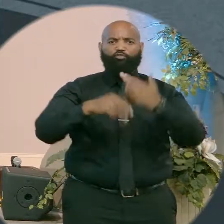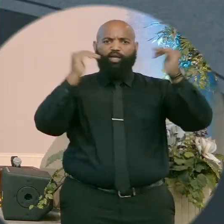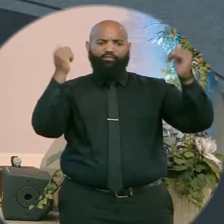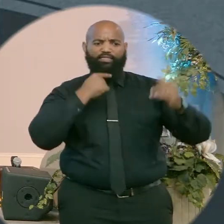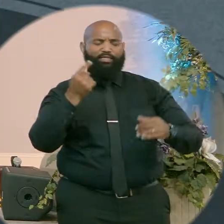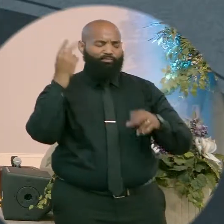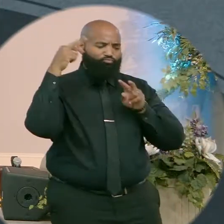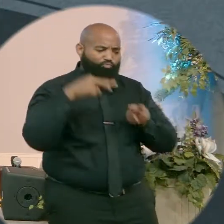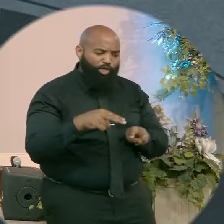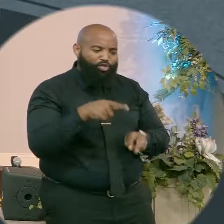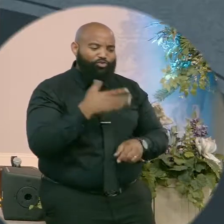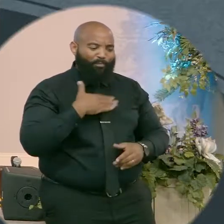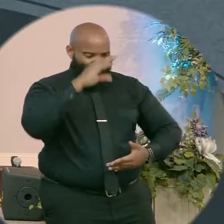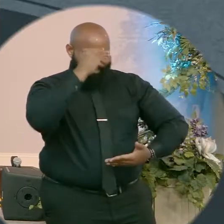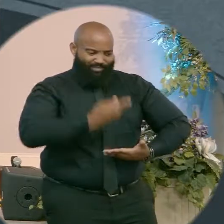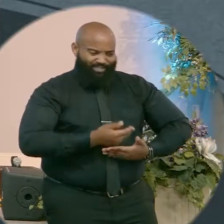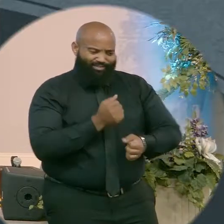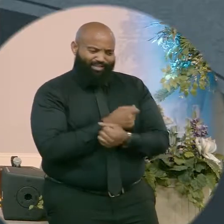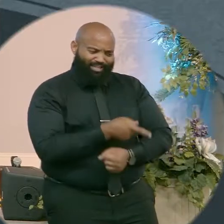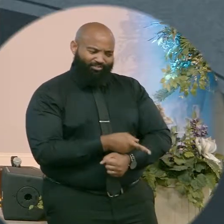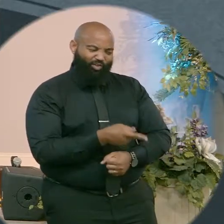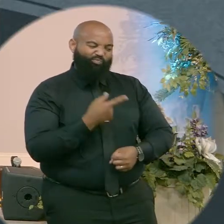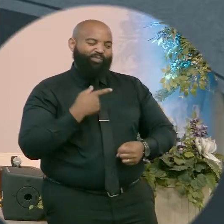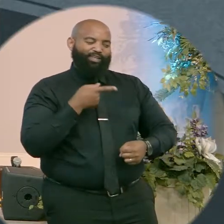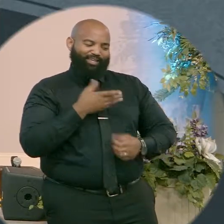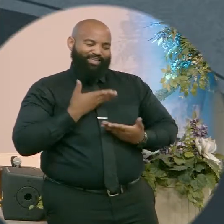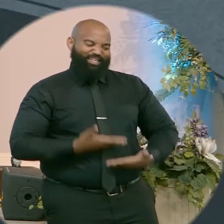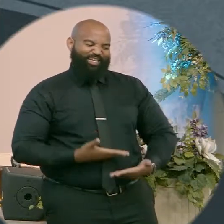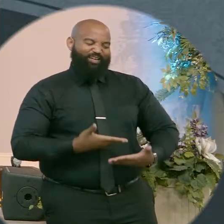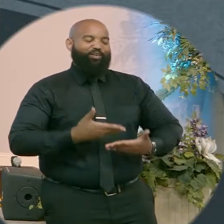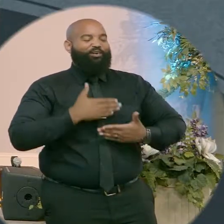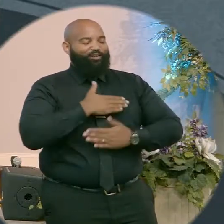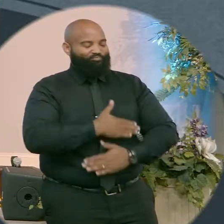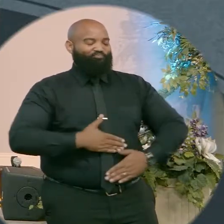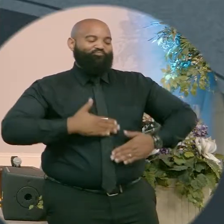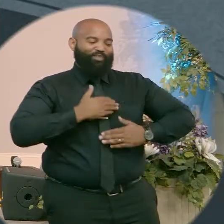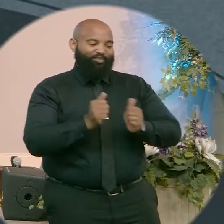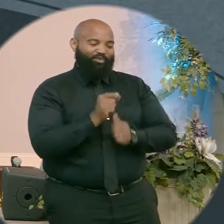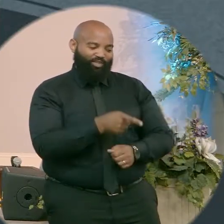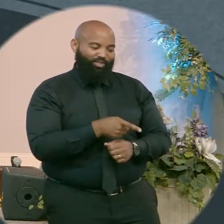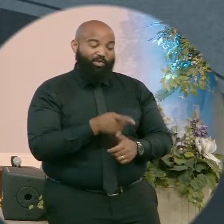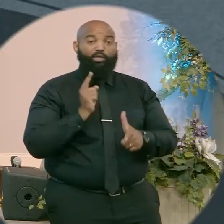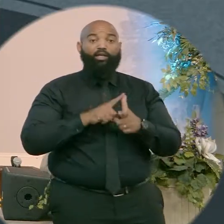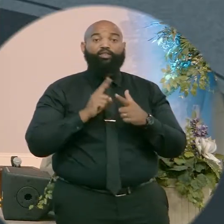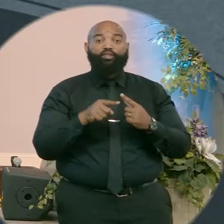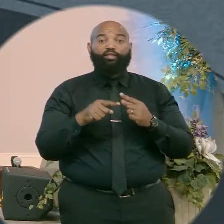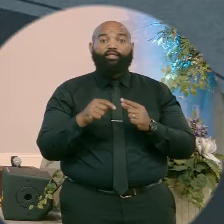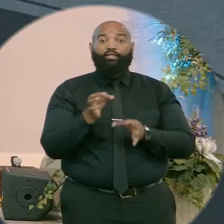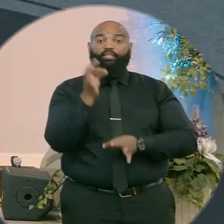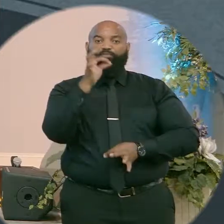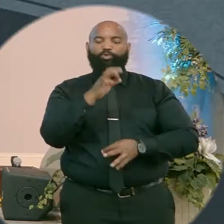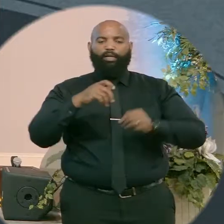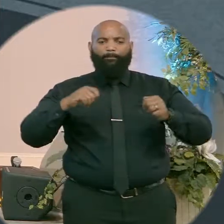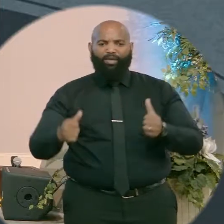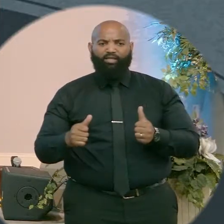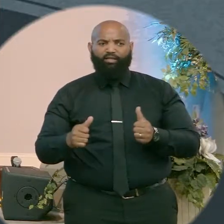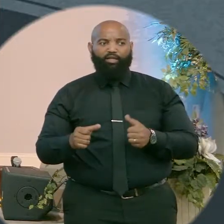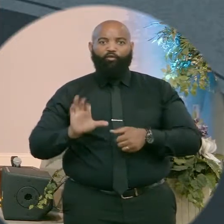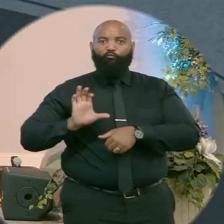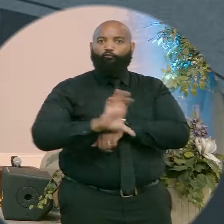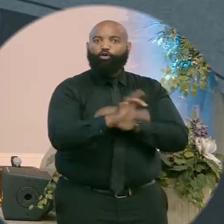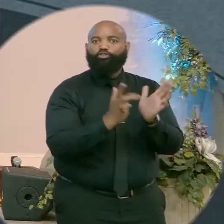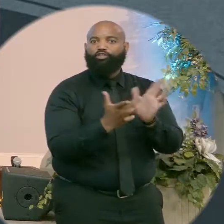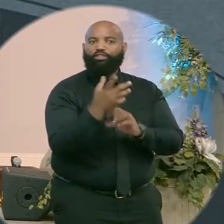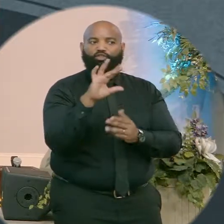son, with you I am well pleased. The spirit immediately, say immediately, drove him out into the wilderness and